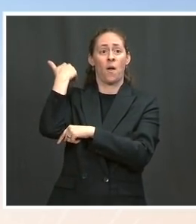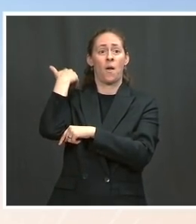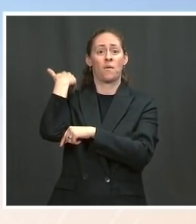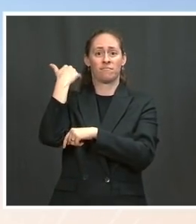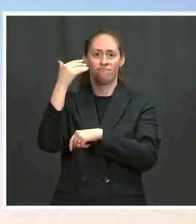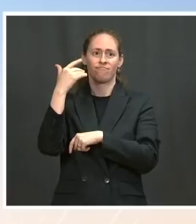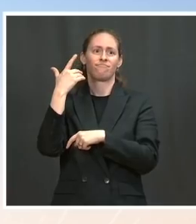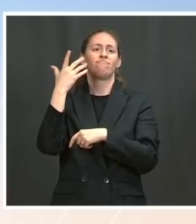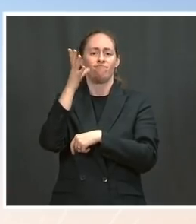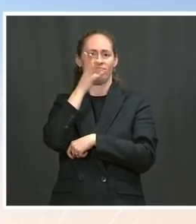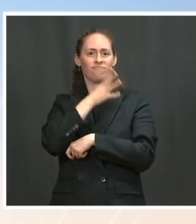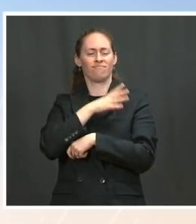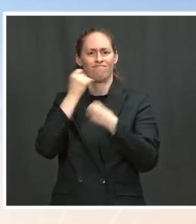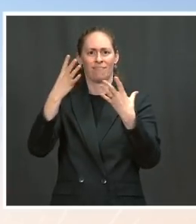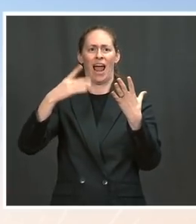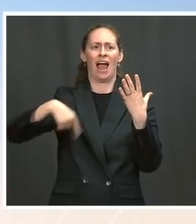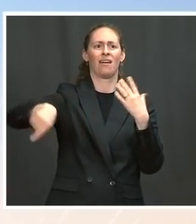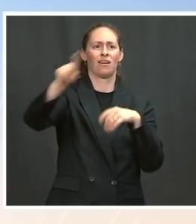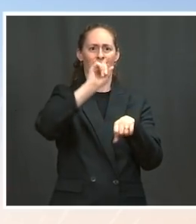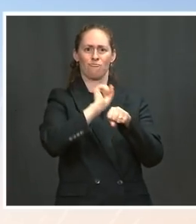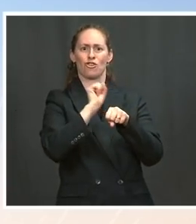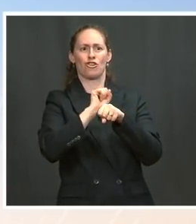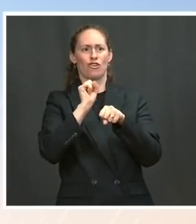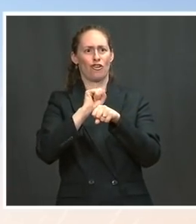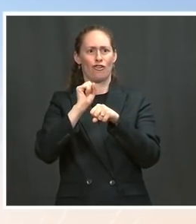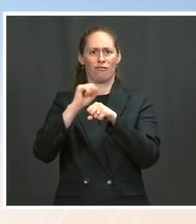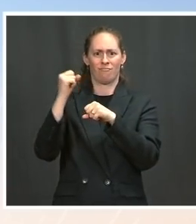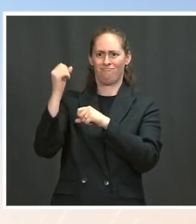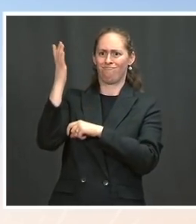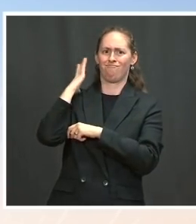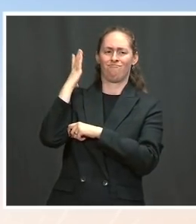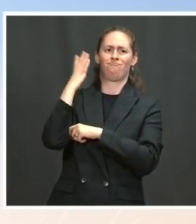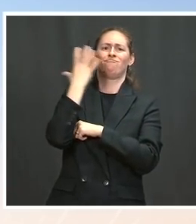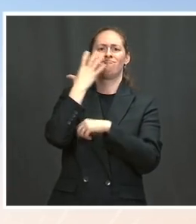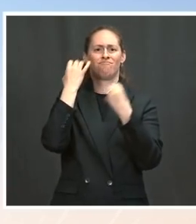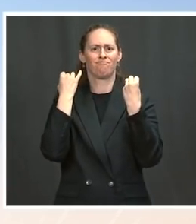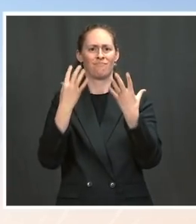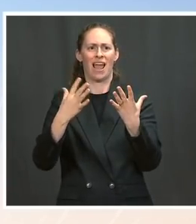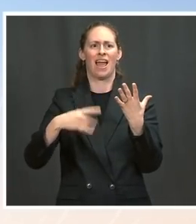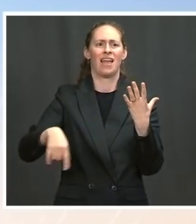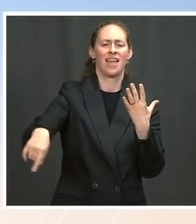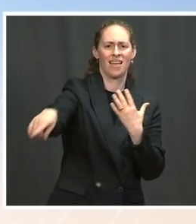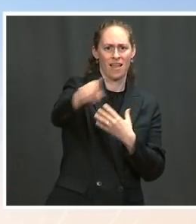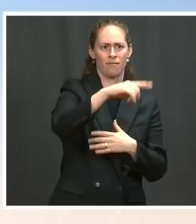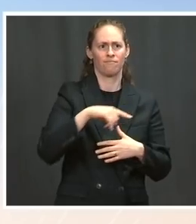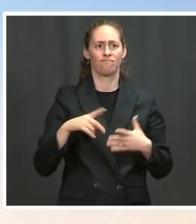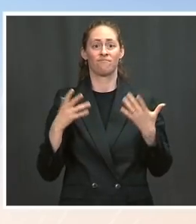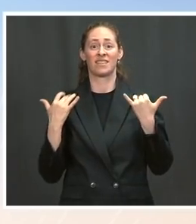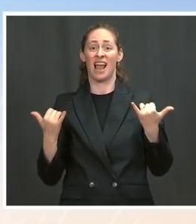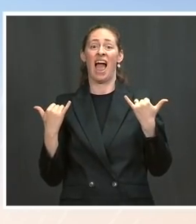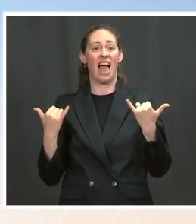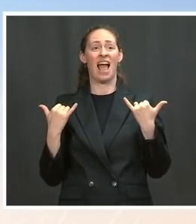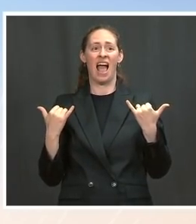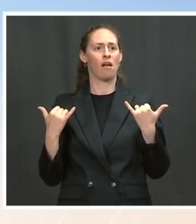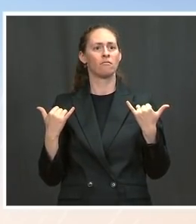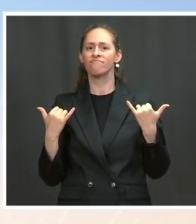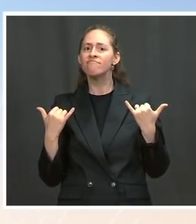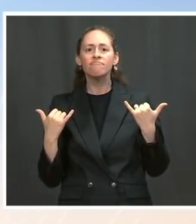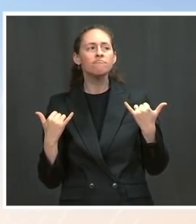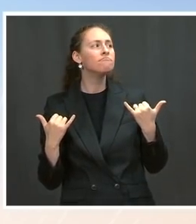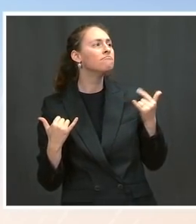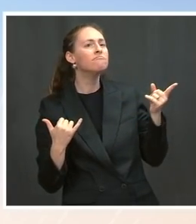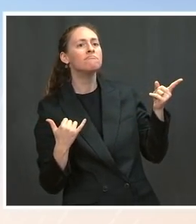wealthiest countries, we ranked sixth in labor force participation. By 2010,